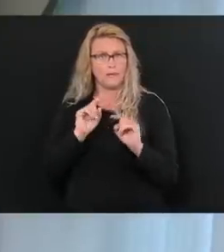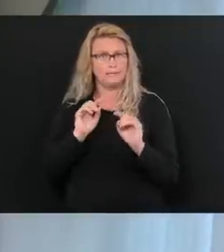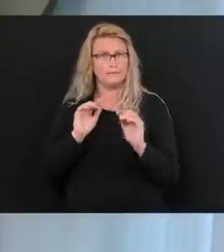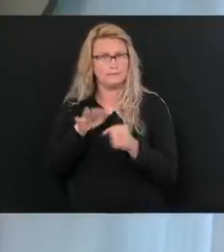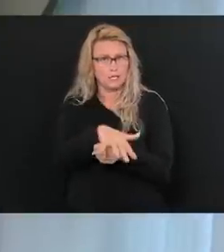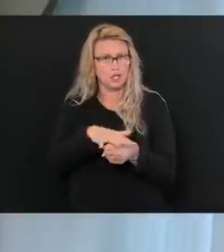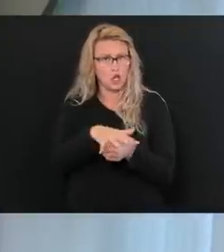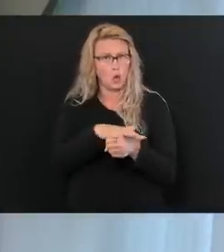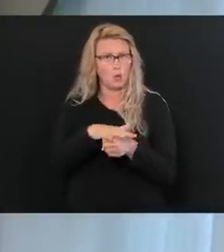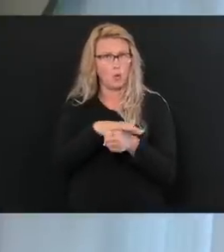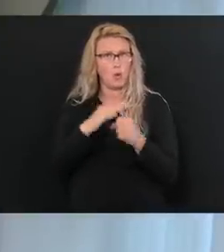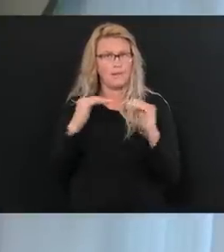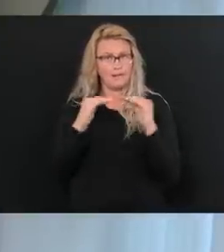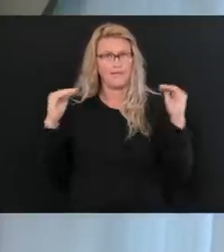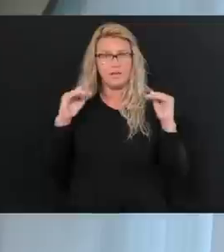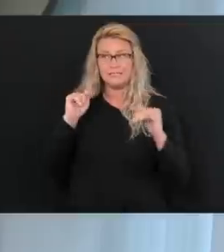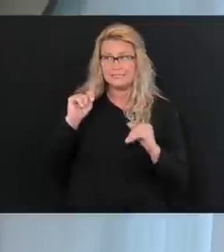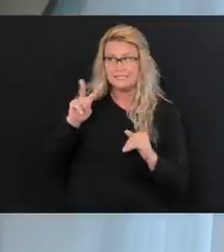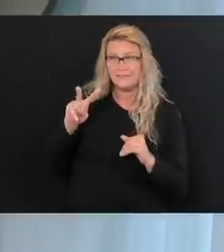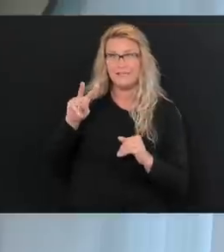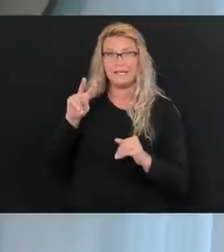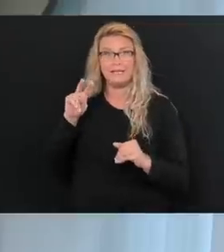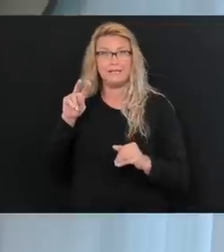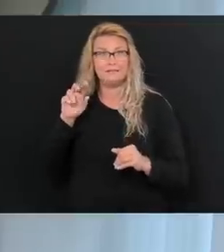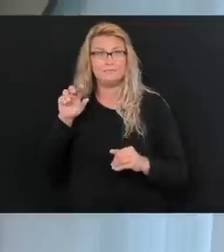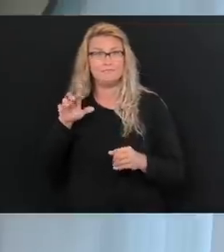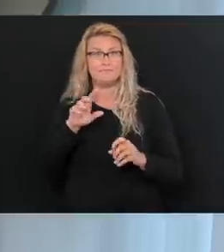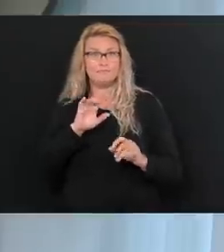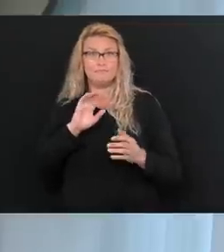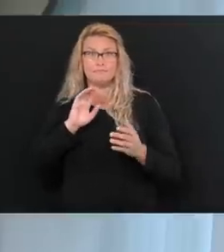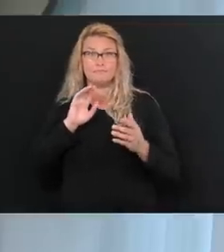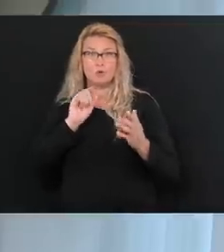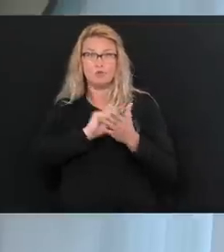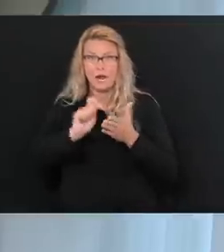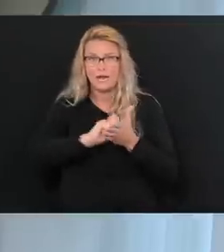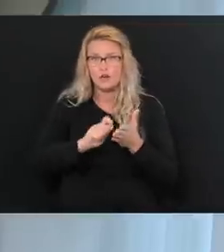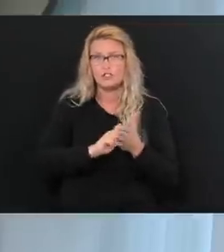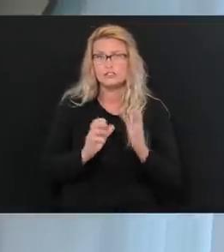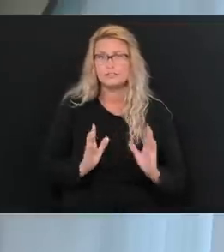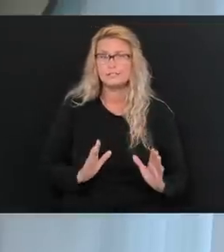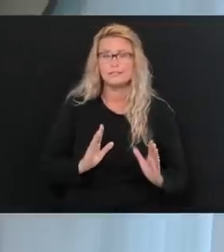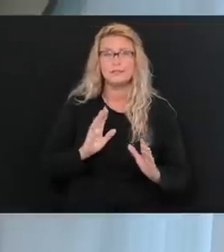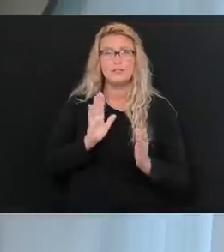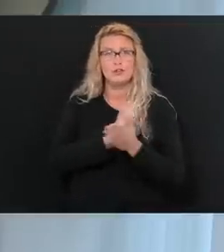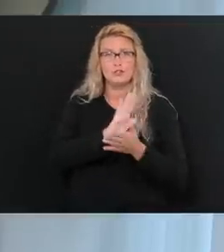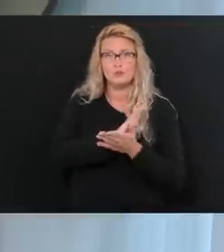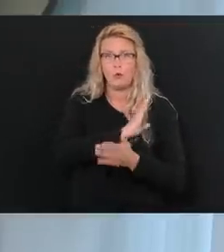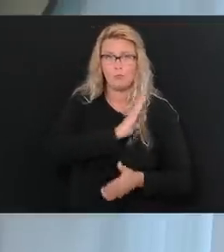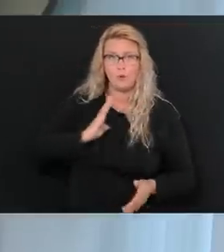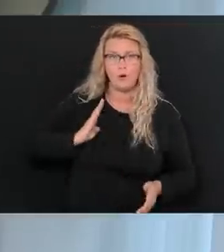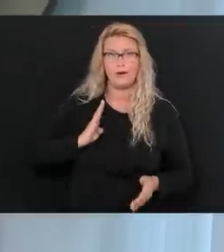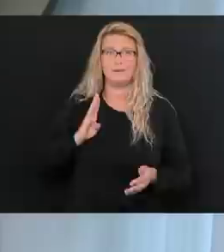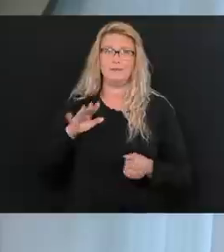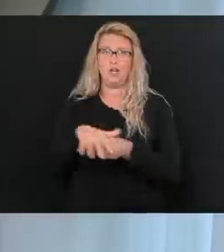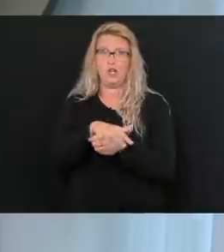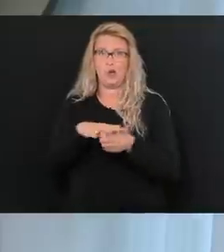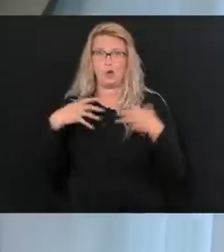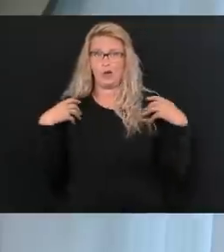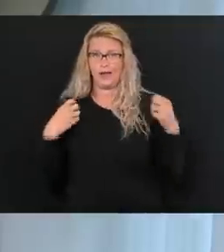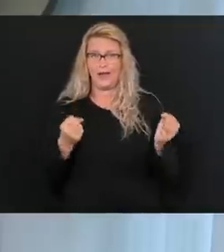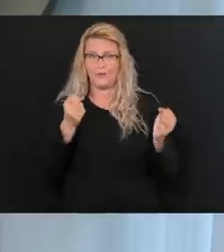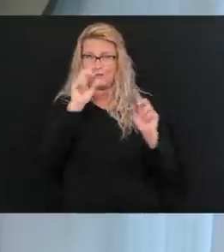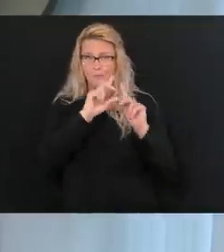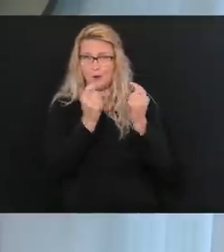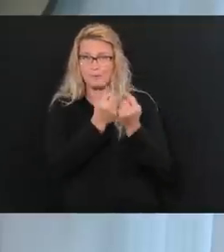know, local journalists, local TV stations. Those are reported to the school board, the local health departments. Parents are